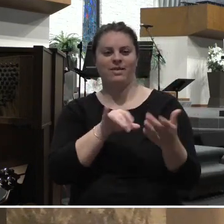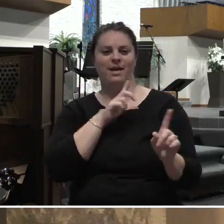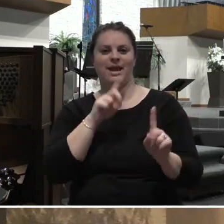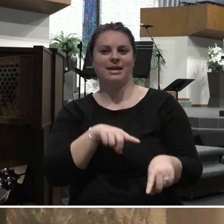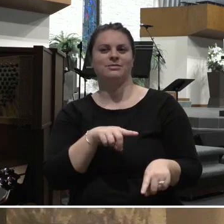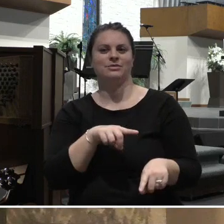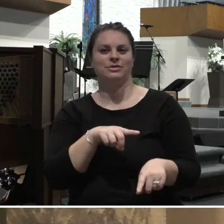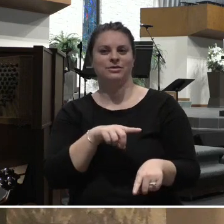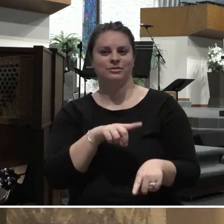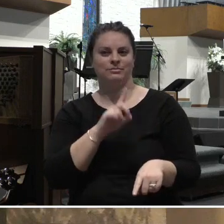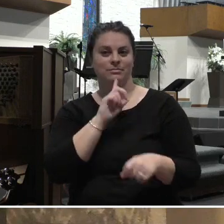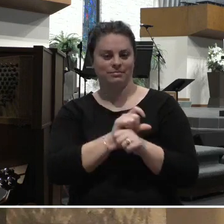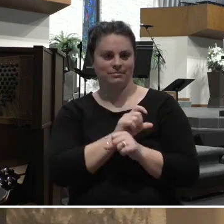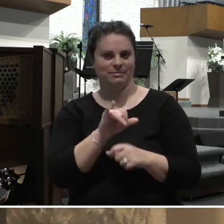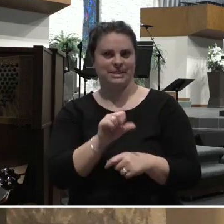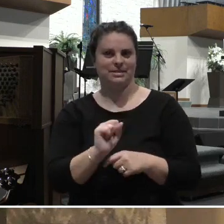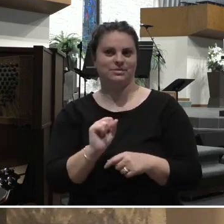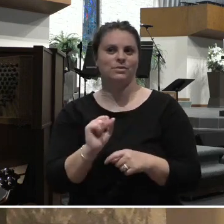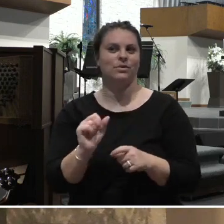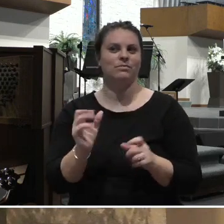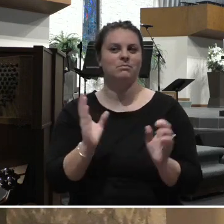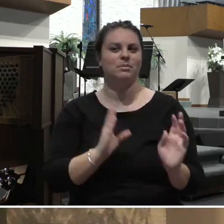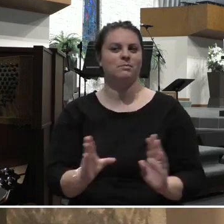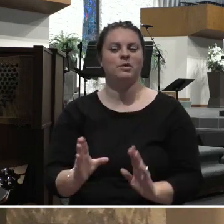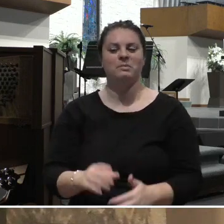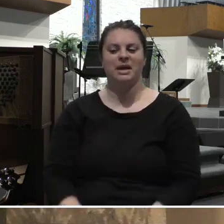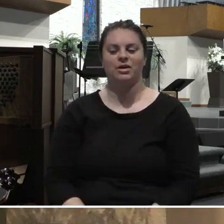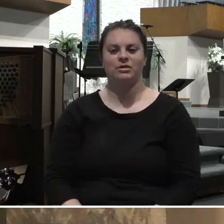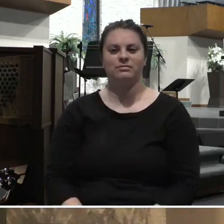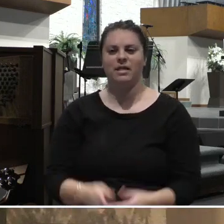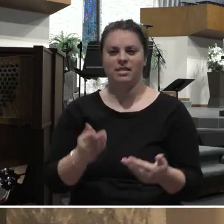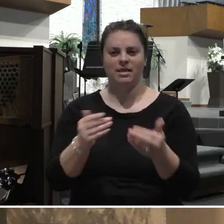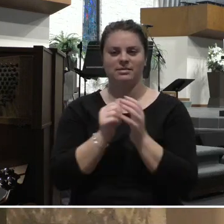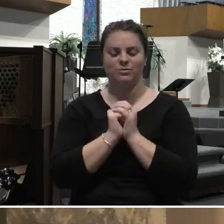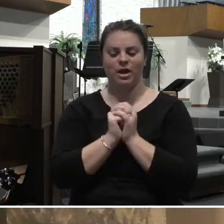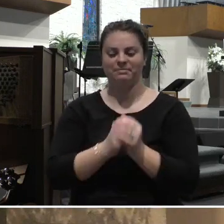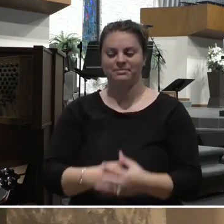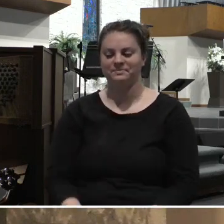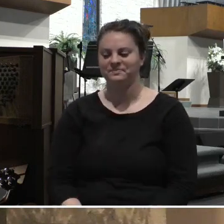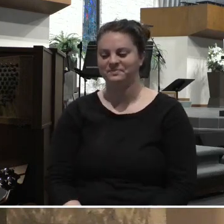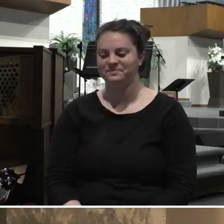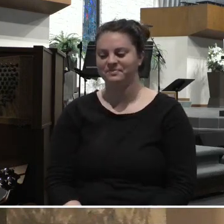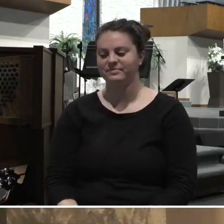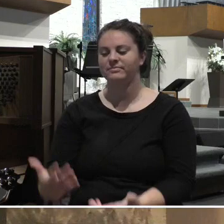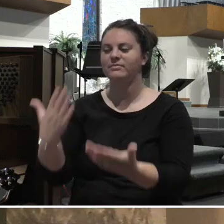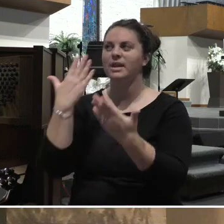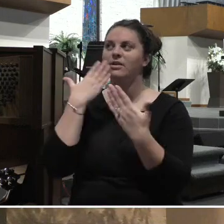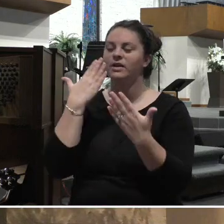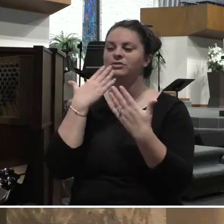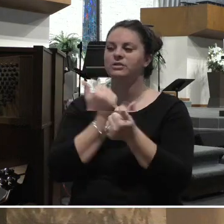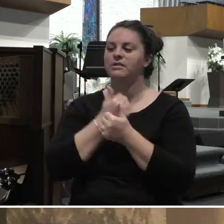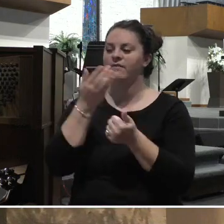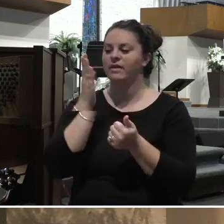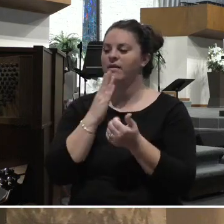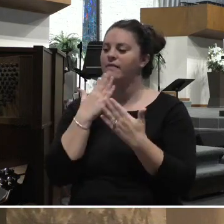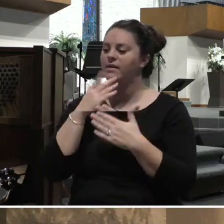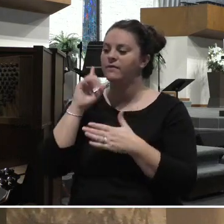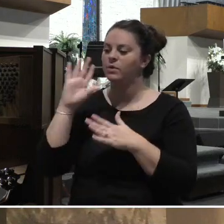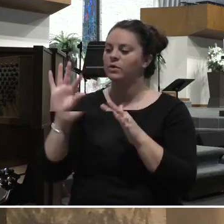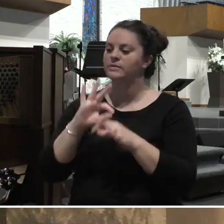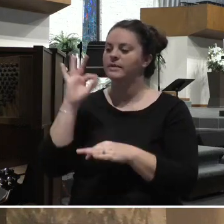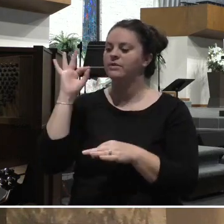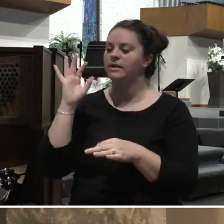reading for the day, will you pray with me? Gracious and loving God, thank you for your Spirit that unifies us.